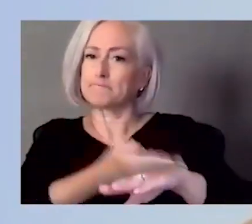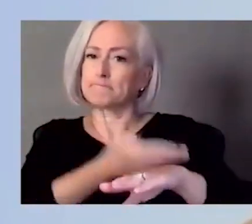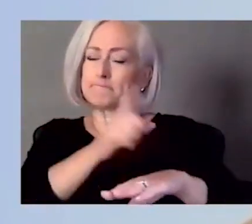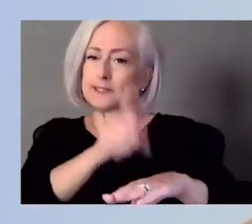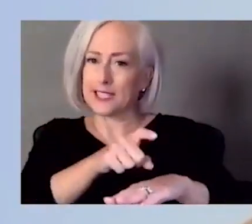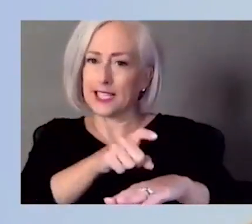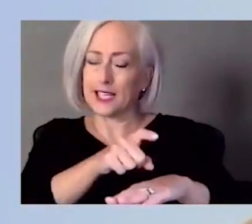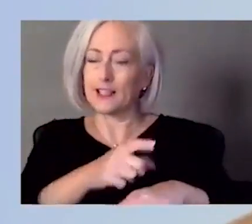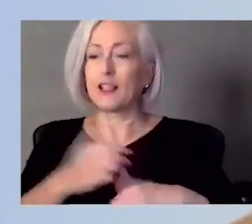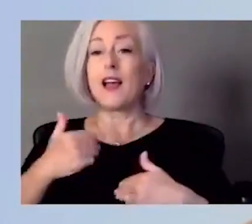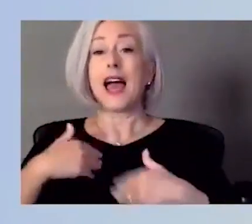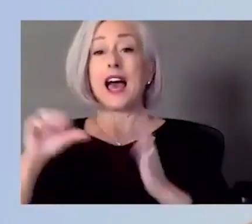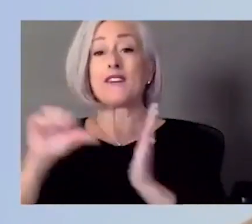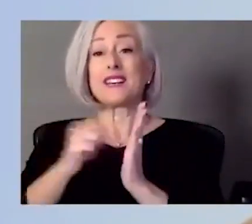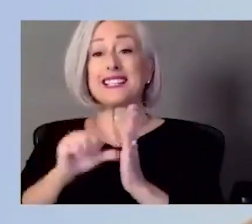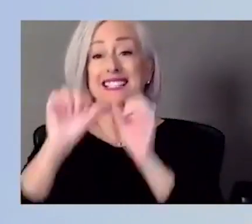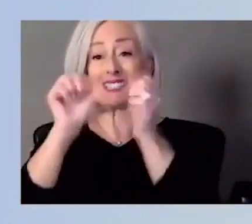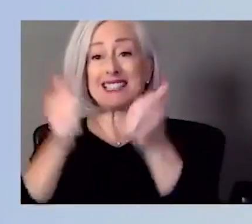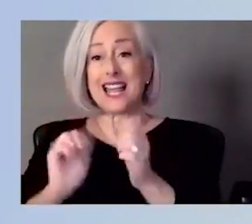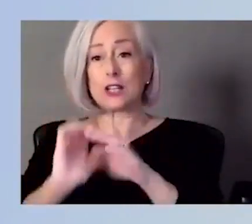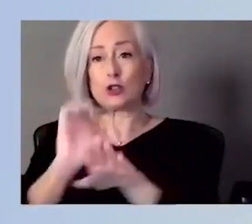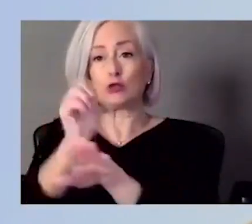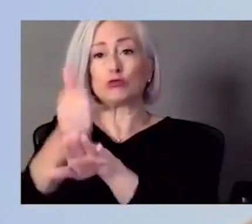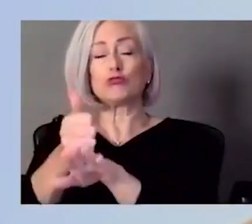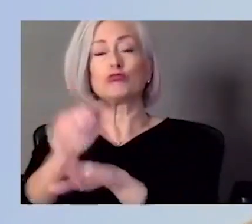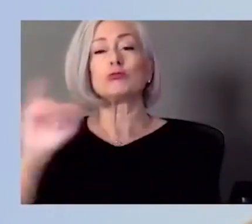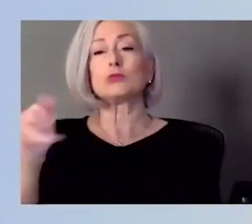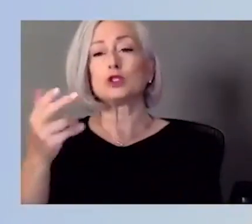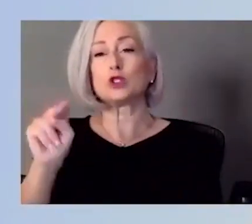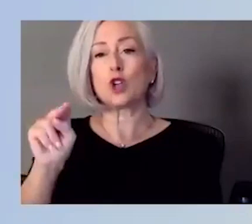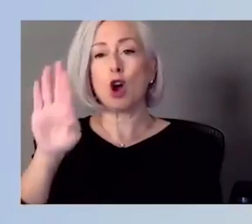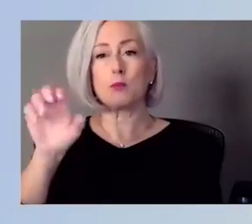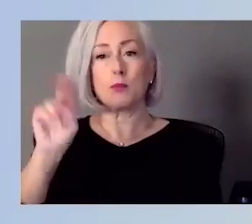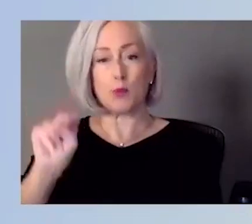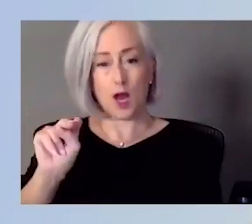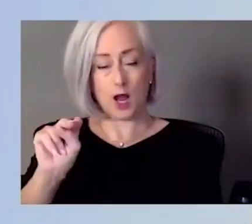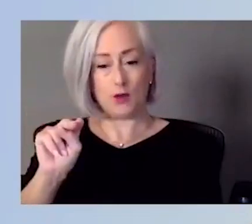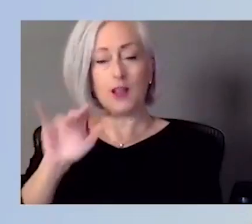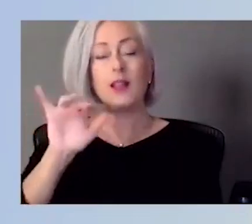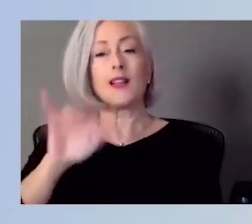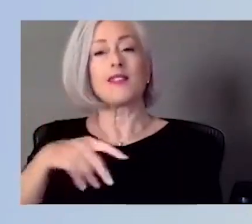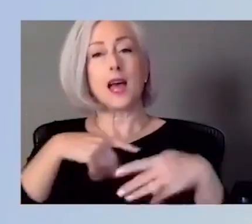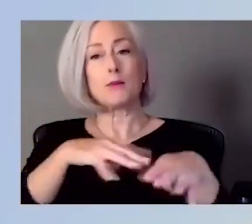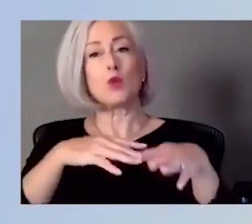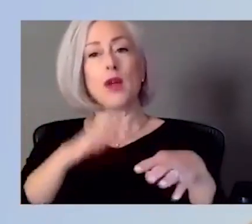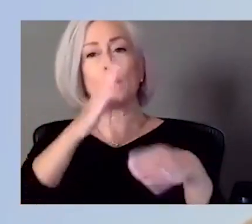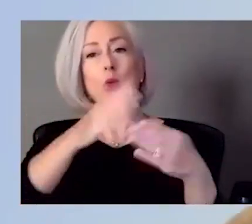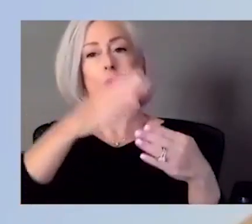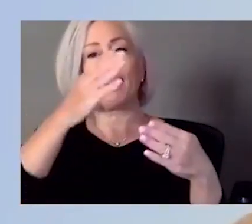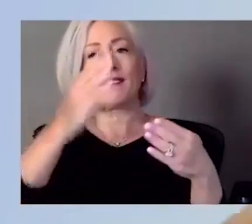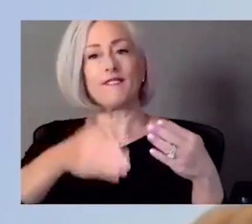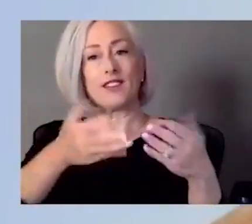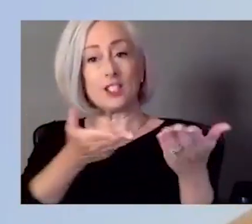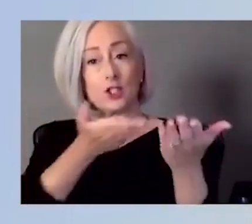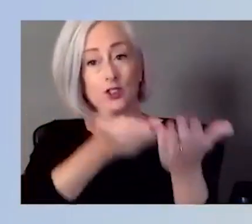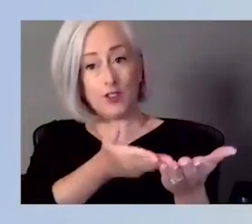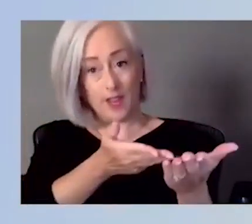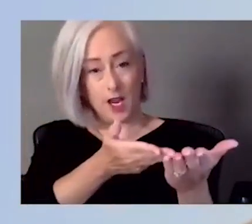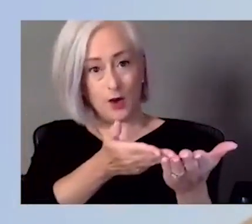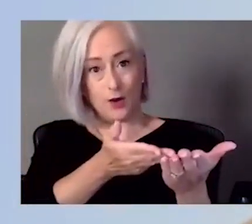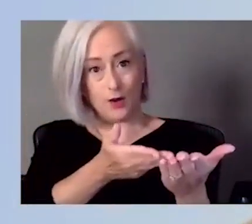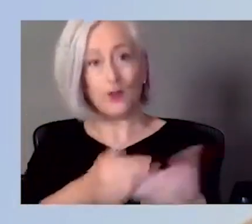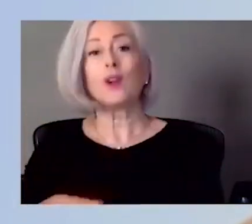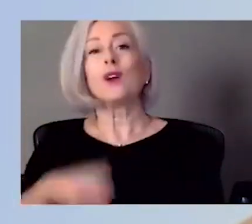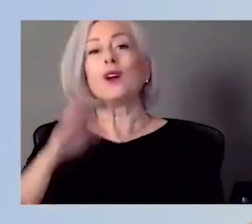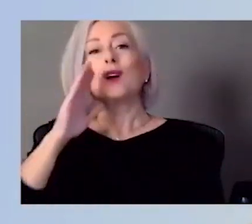that still stands there. so that's where everything is going to culminate. And so we'll have the parade that goes down the queue, as we say,